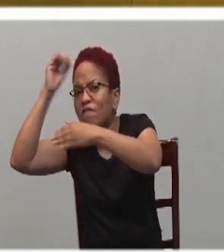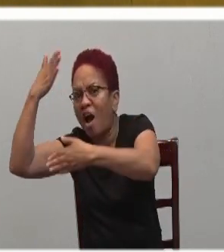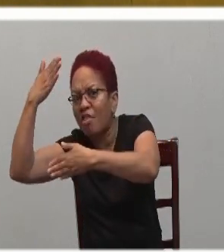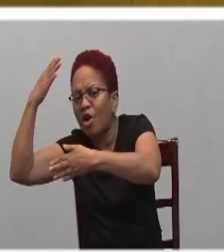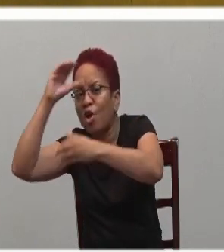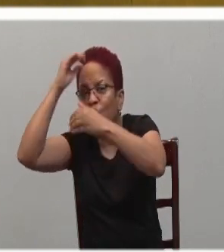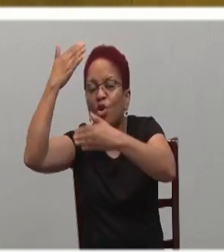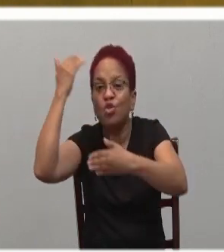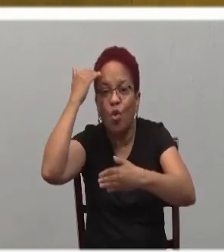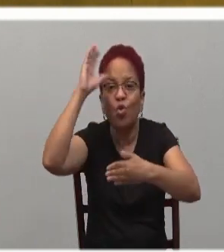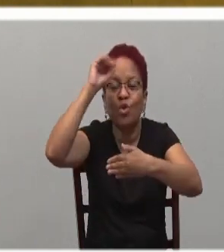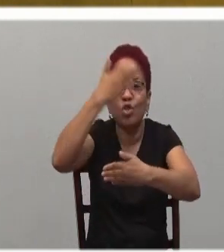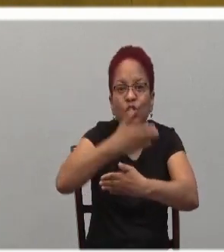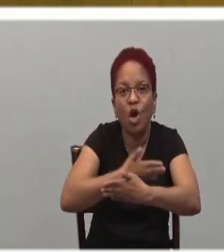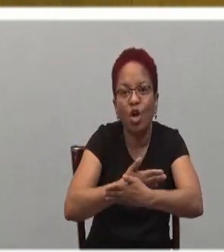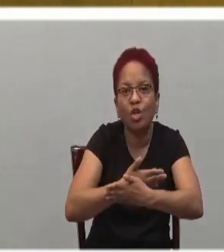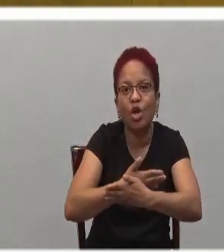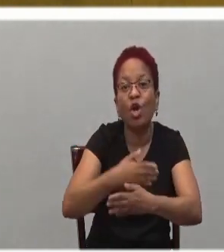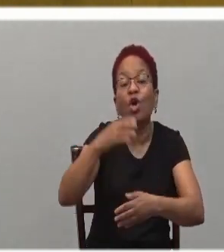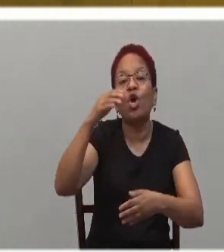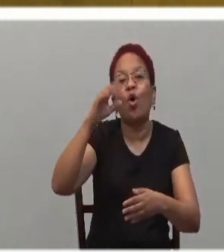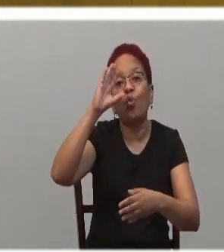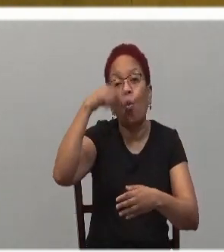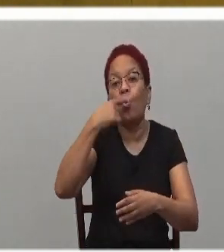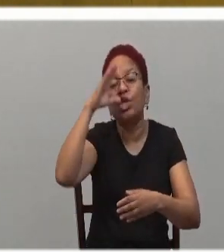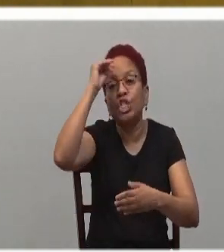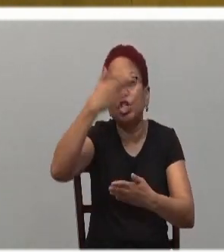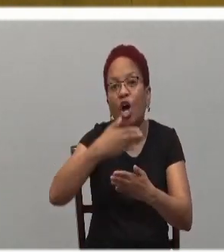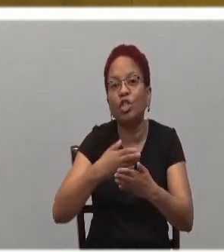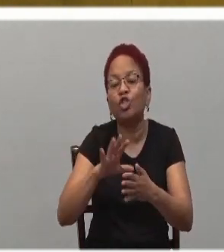those to whom the Son chooses to reveal him.